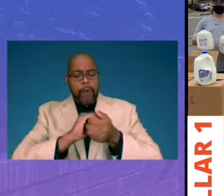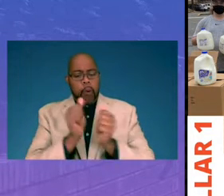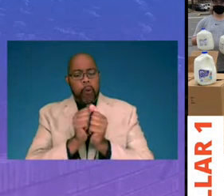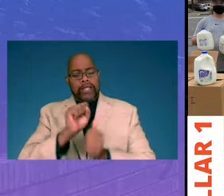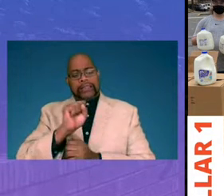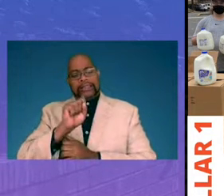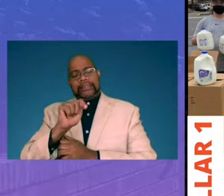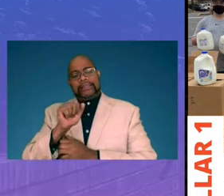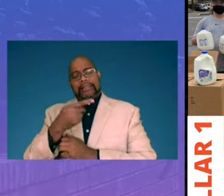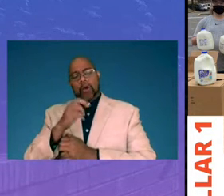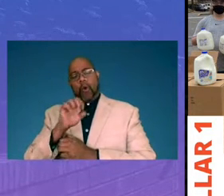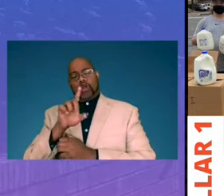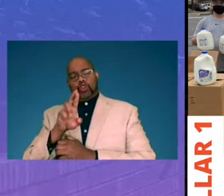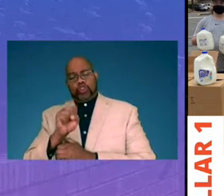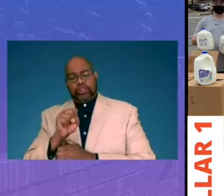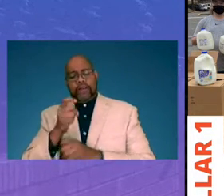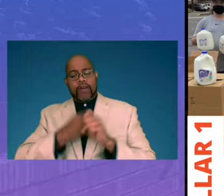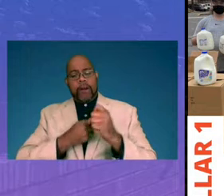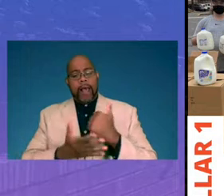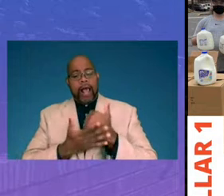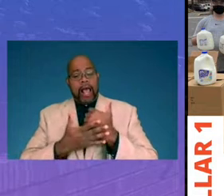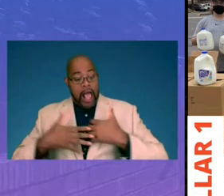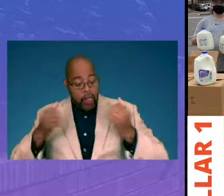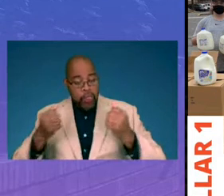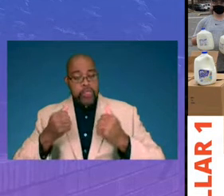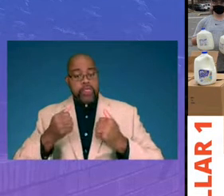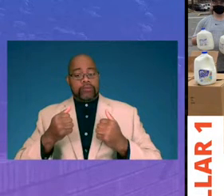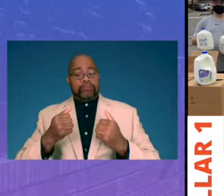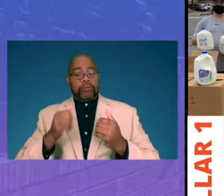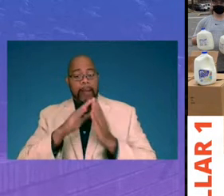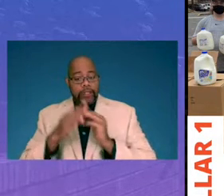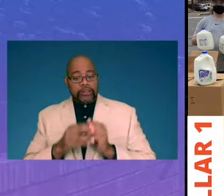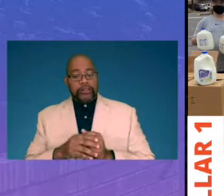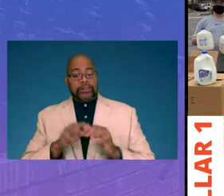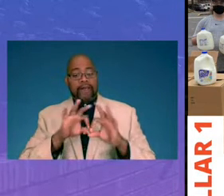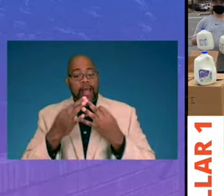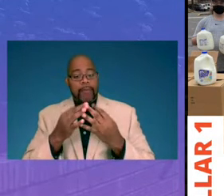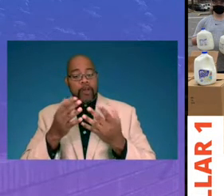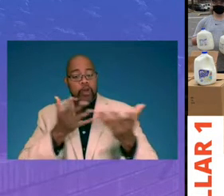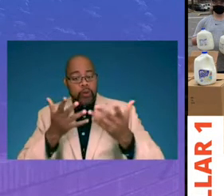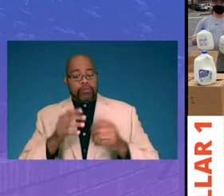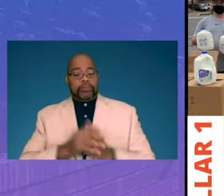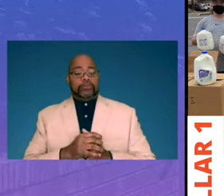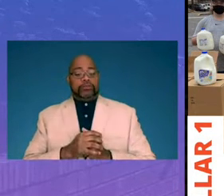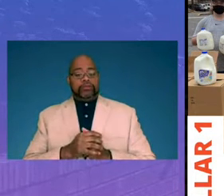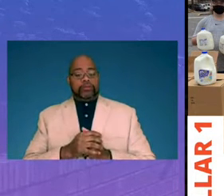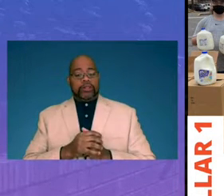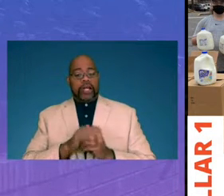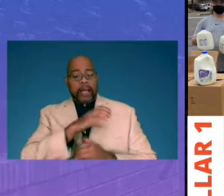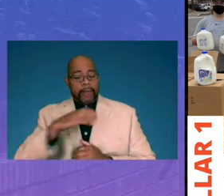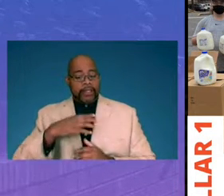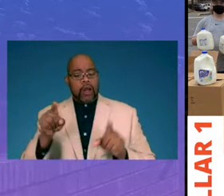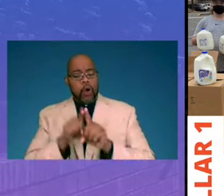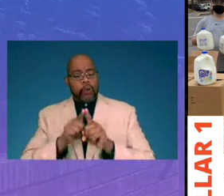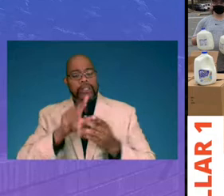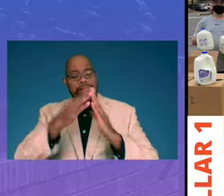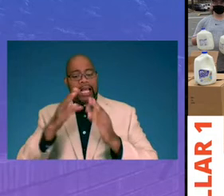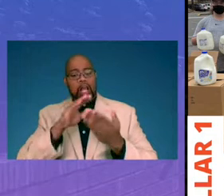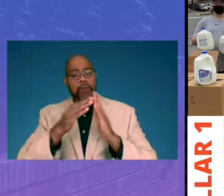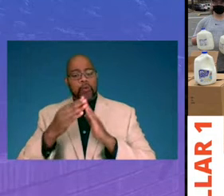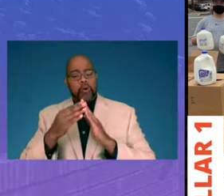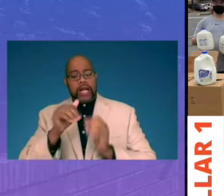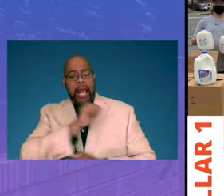stakeholders, from health and wellness committees to family and community engagement committees, even city and community